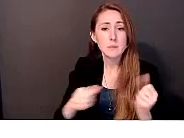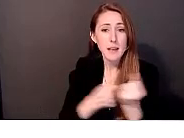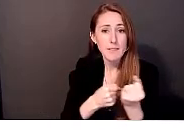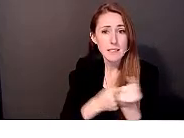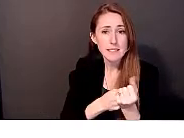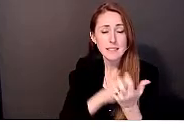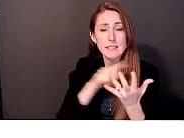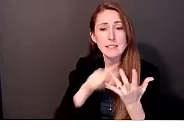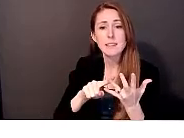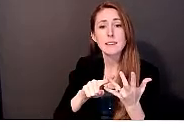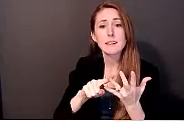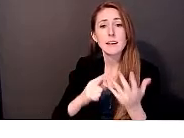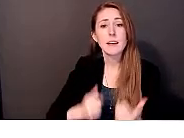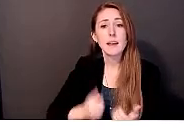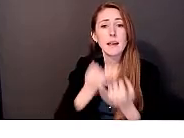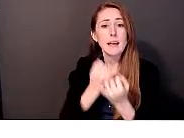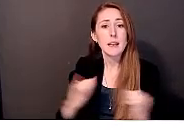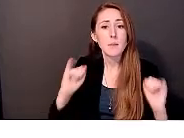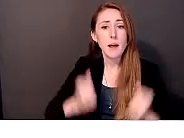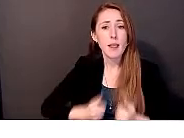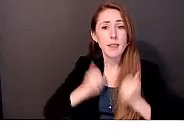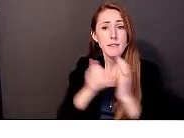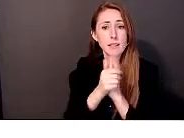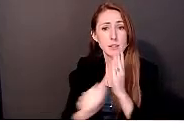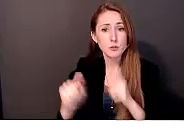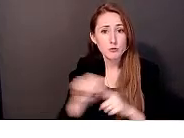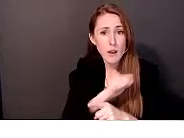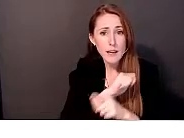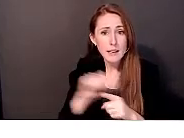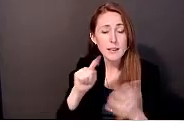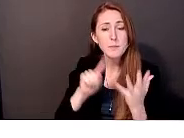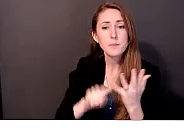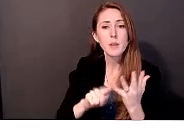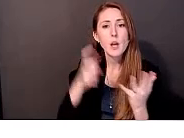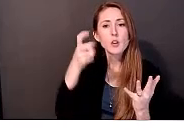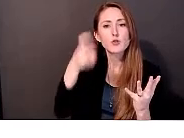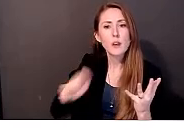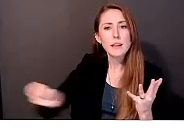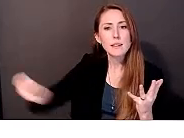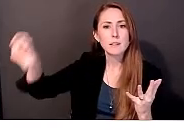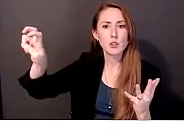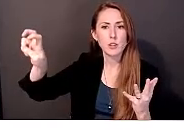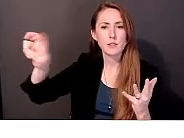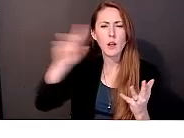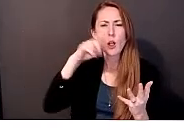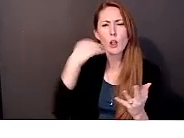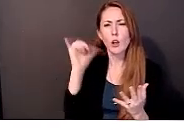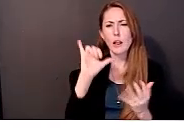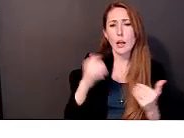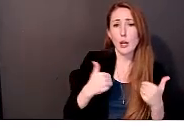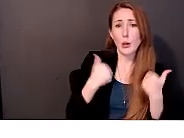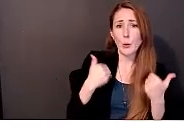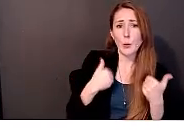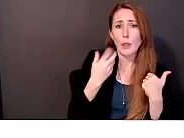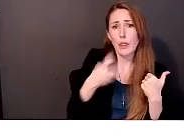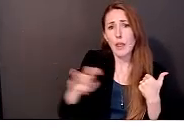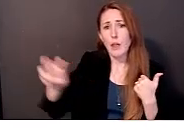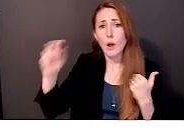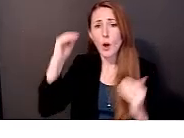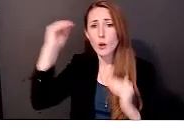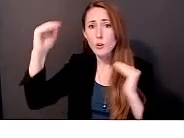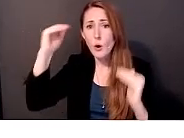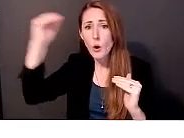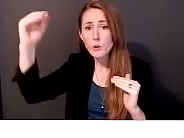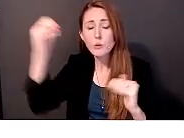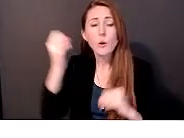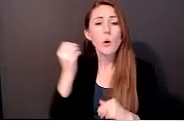and transition, which can look like youth transitions into adulthood, or transition and diversion out